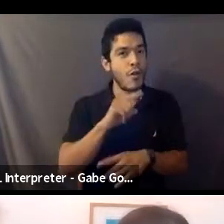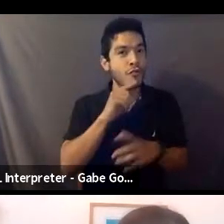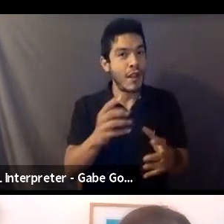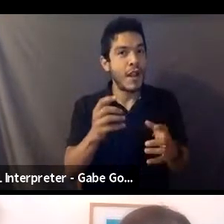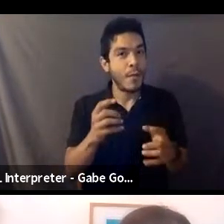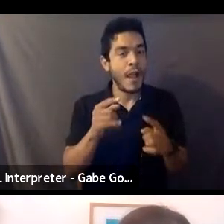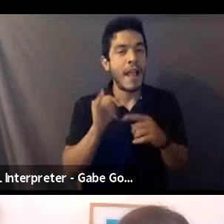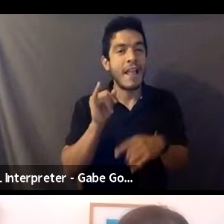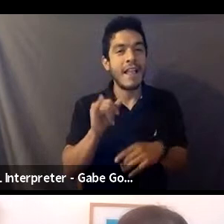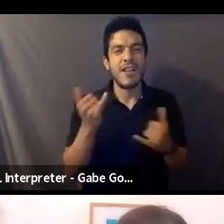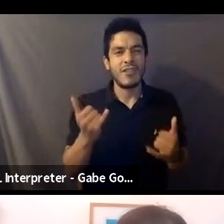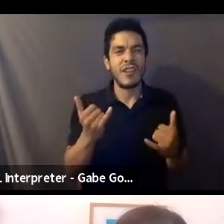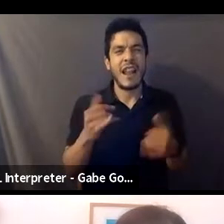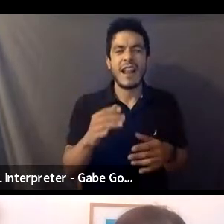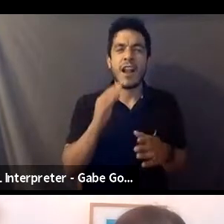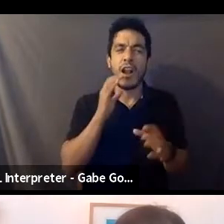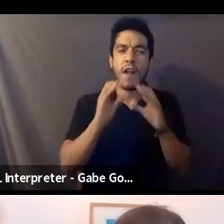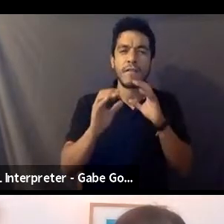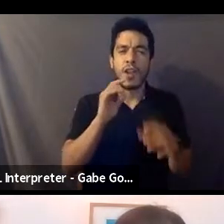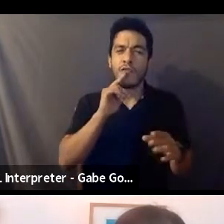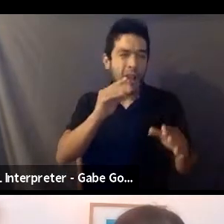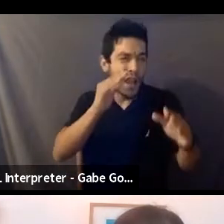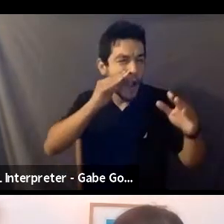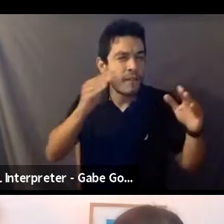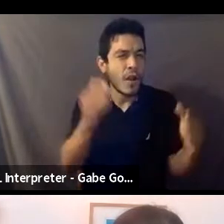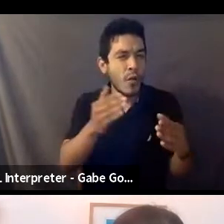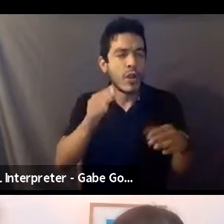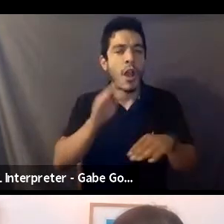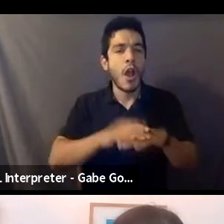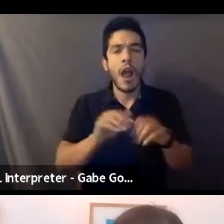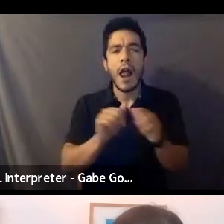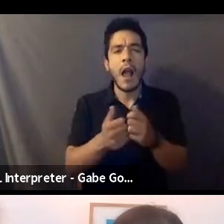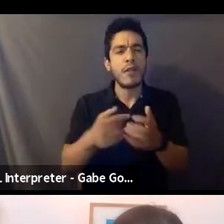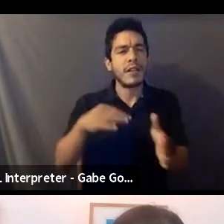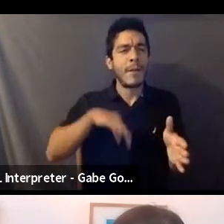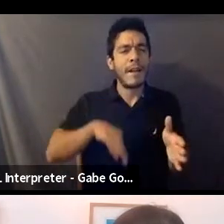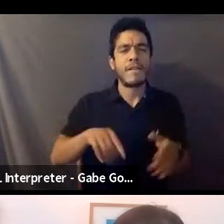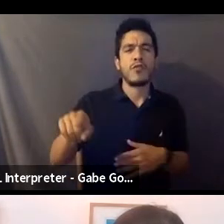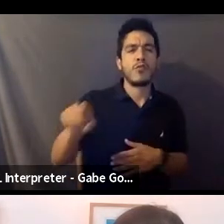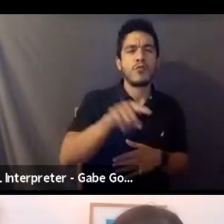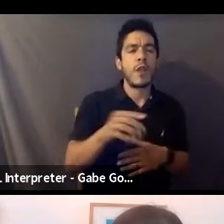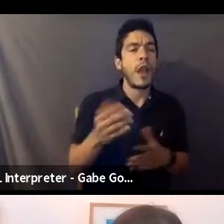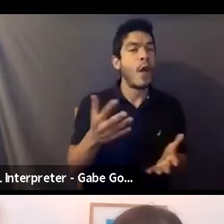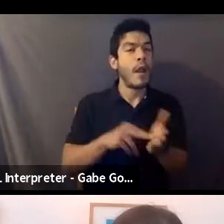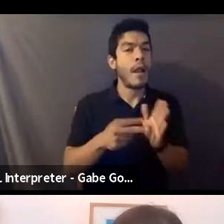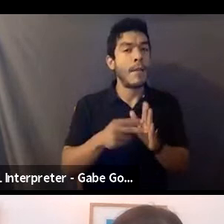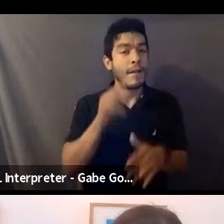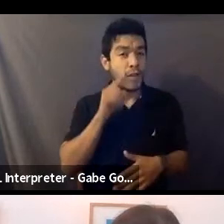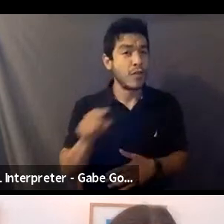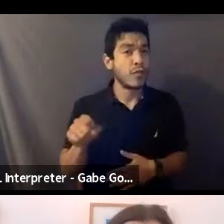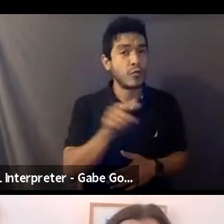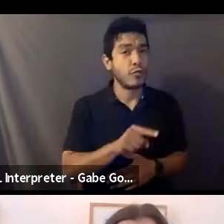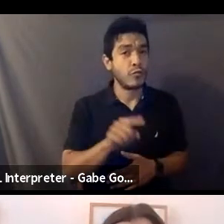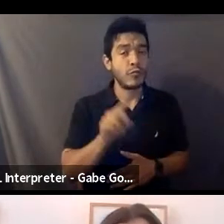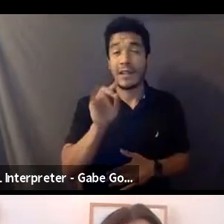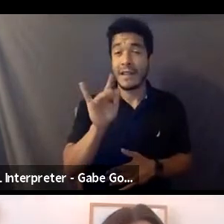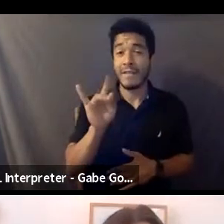the meat of today's conversation to focus on how this benefits you and what it means. David.